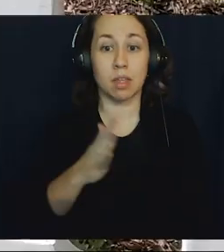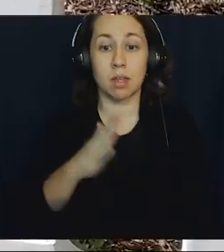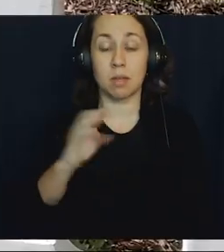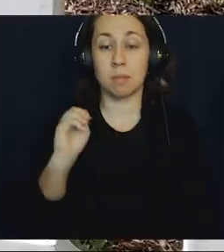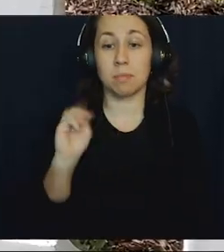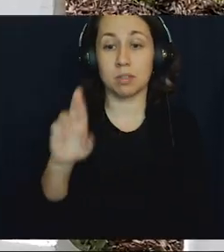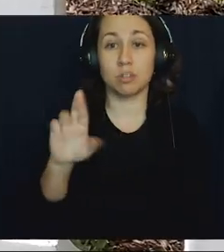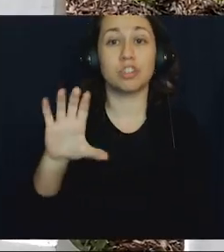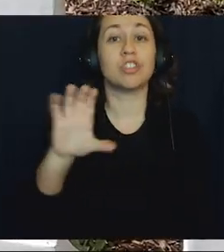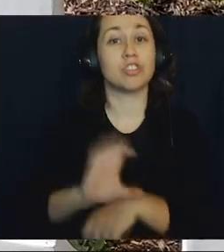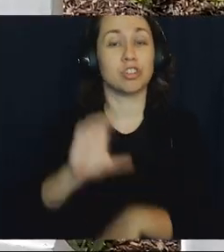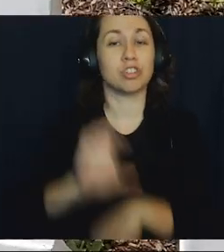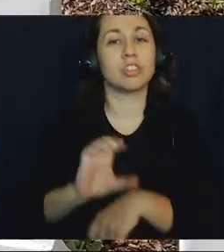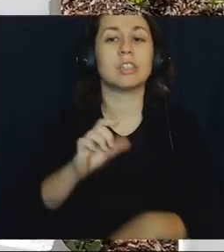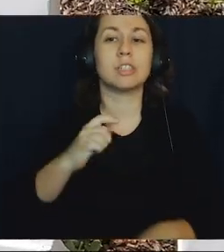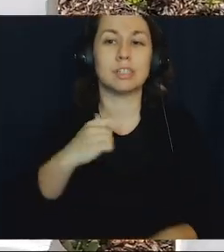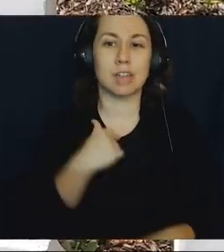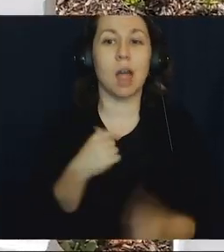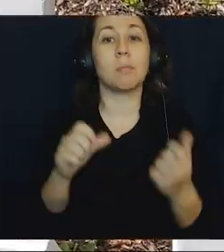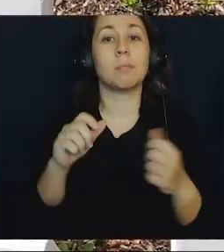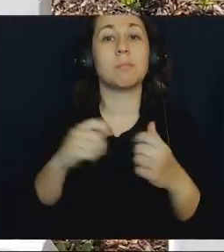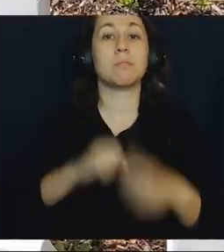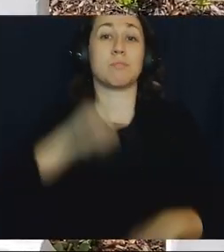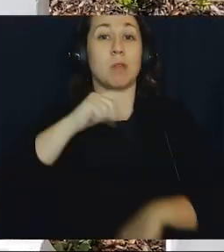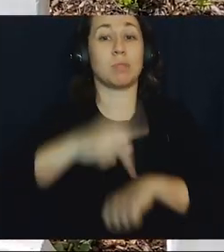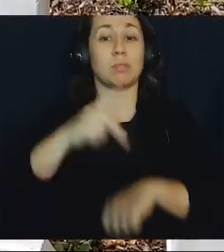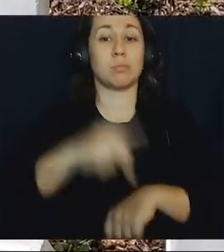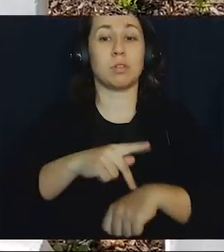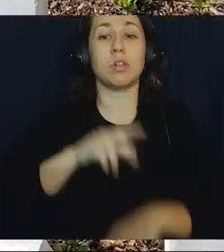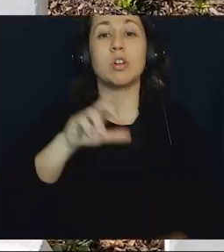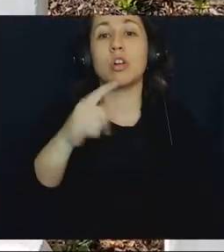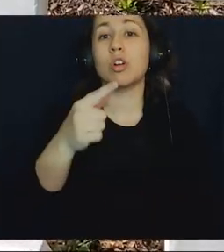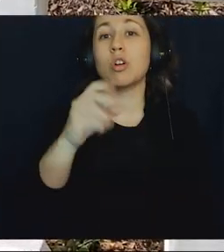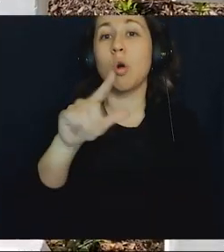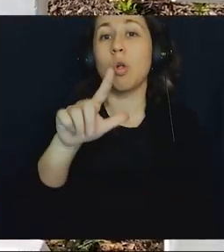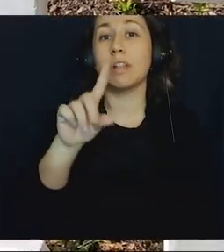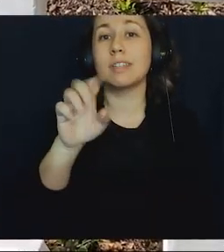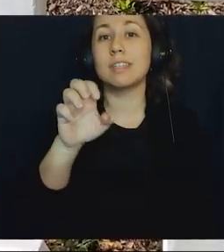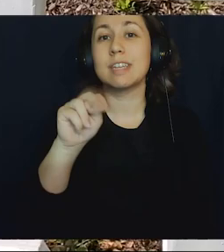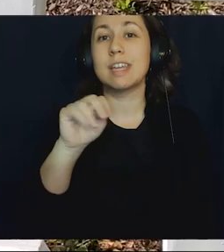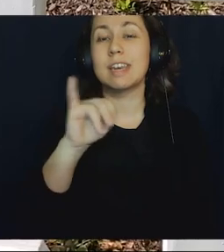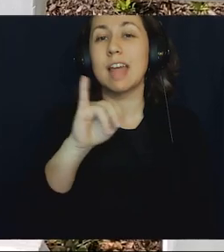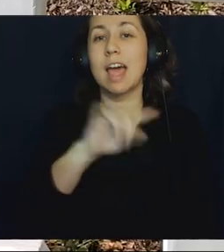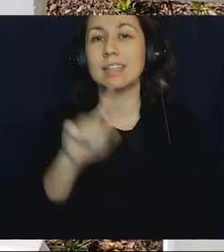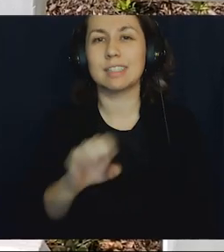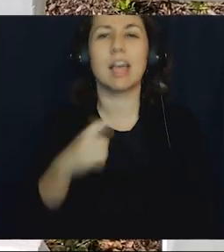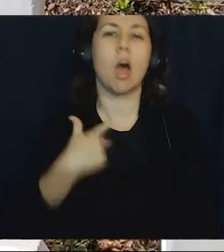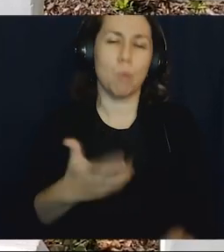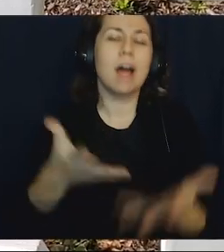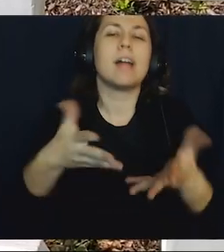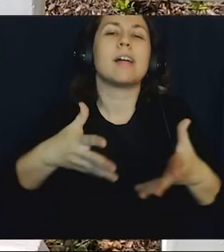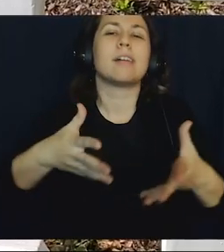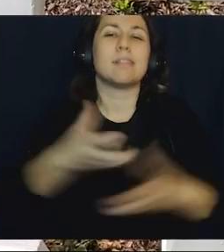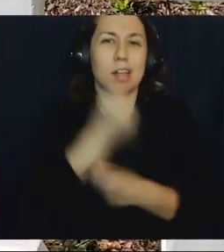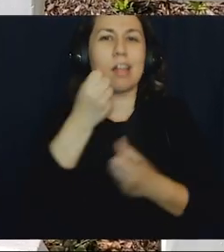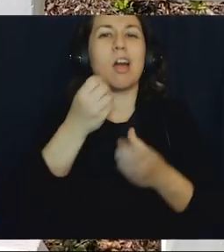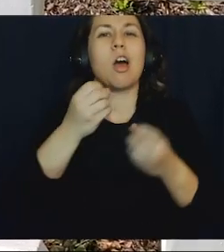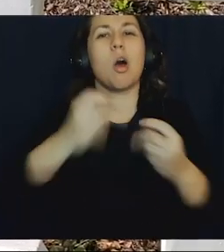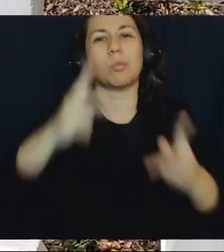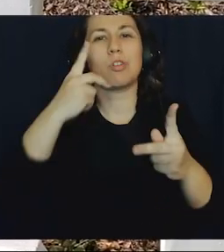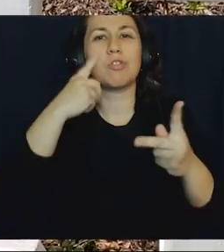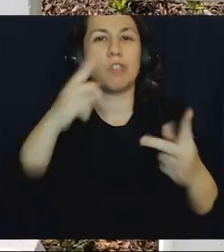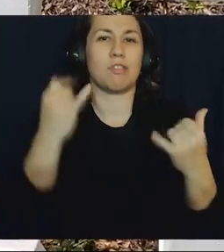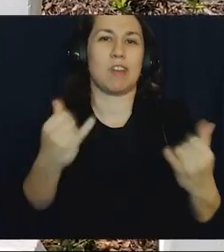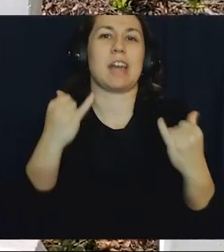Hey there, this is Mr. Church, the proud principal at Godinus Fundamental High School. I'd like to take this opportunity to congratulate all of our top 100 scholars